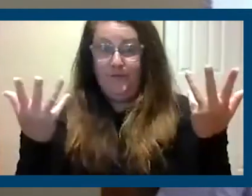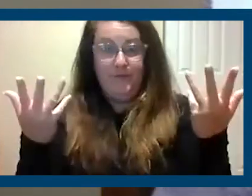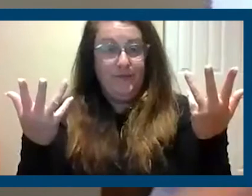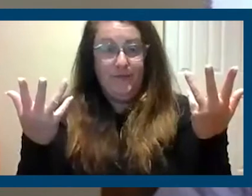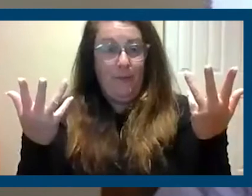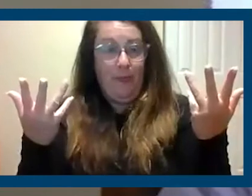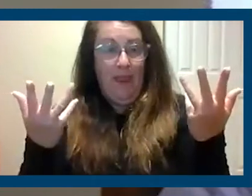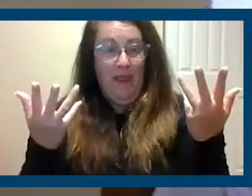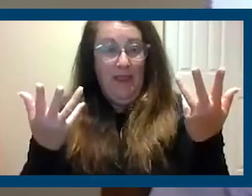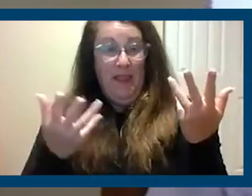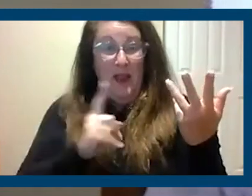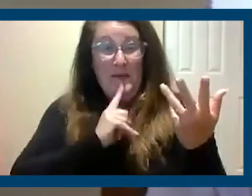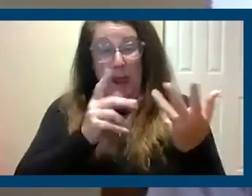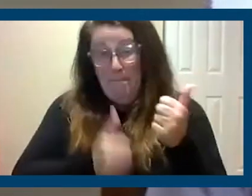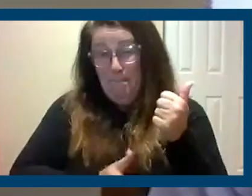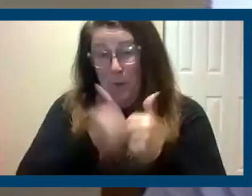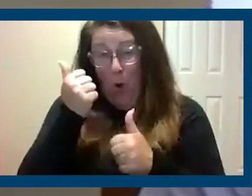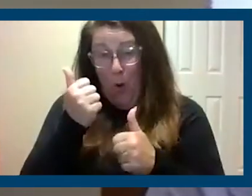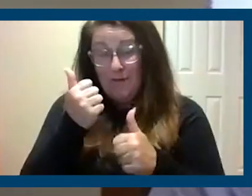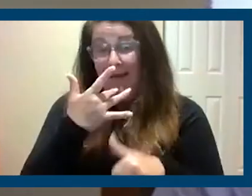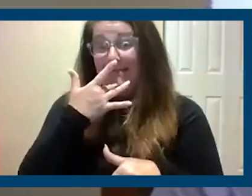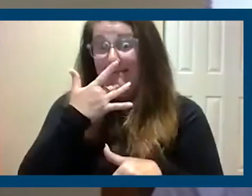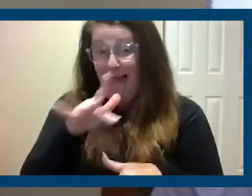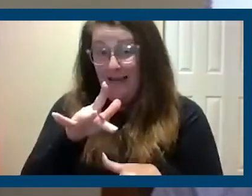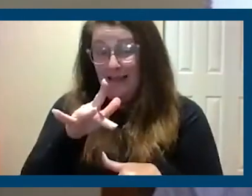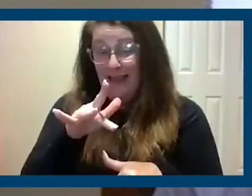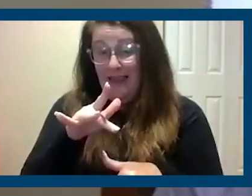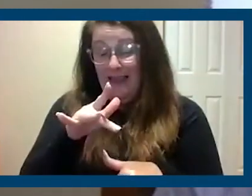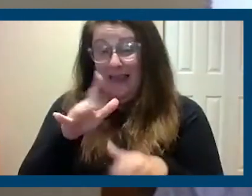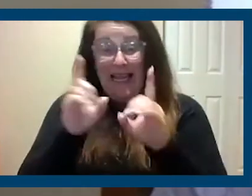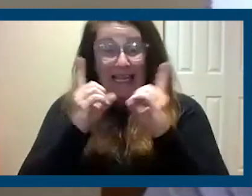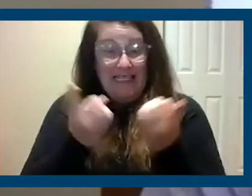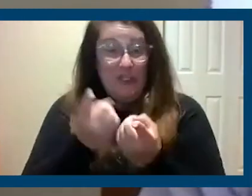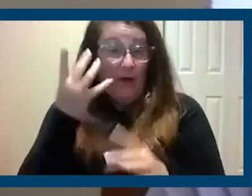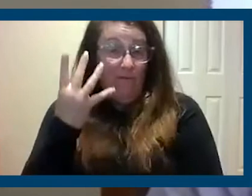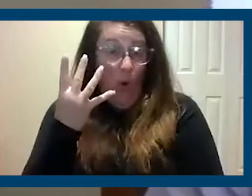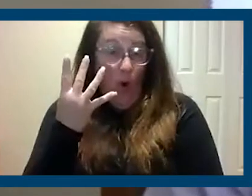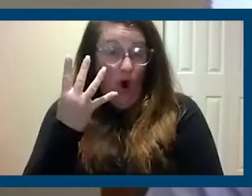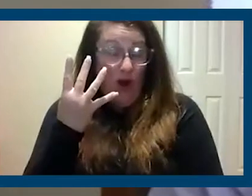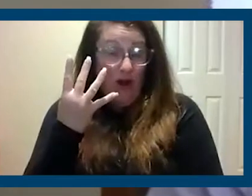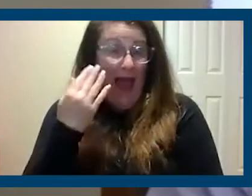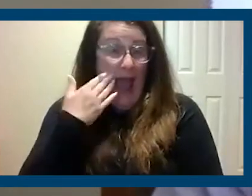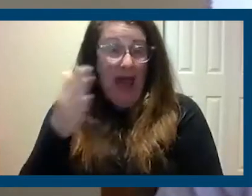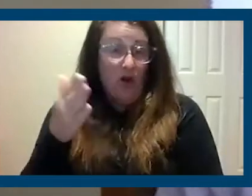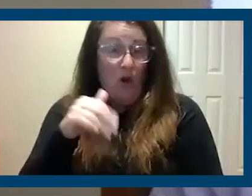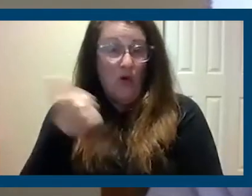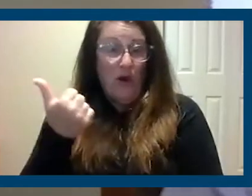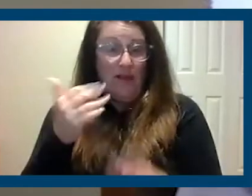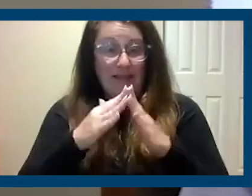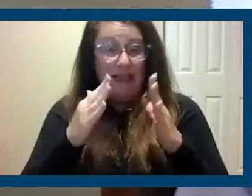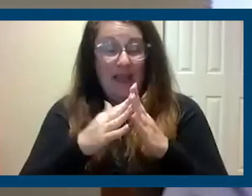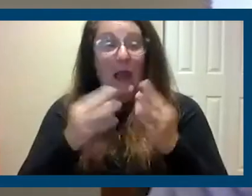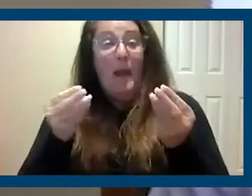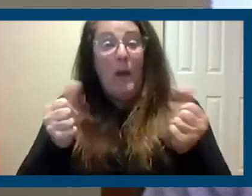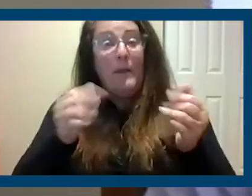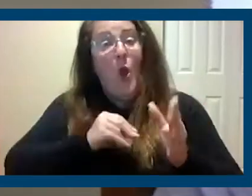You know, for the most part, luckily in Council District 4, I can't speak for the rest of the city. Many of the property owners were following